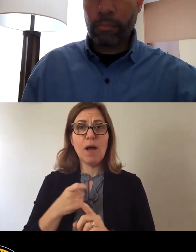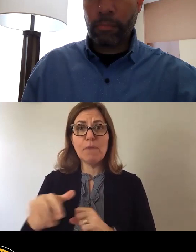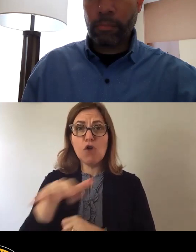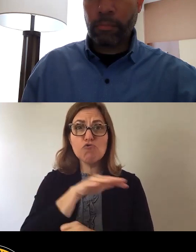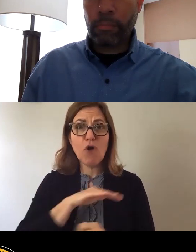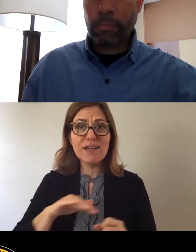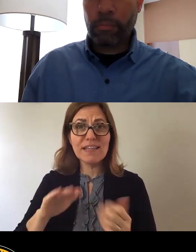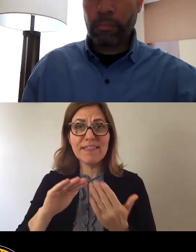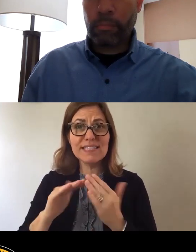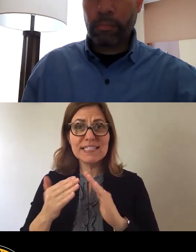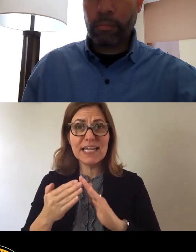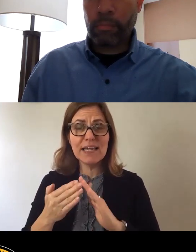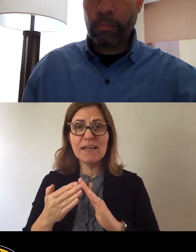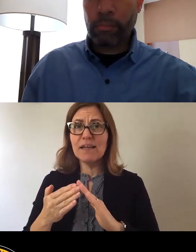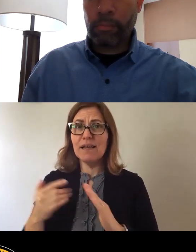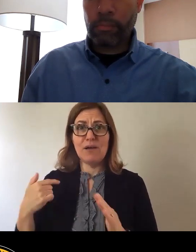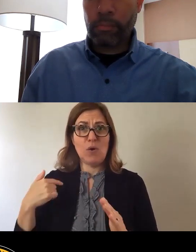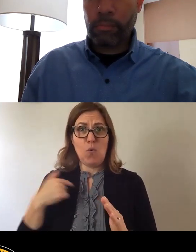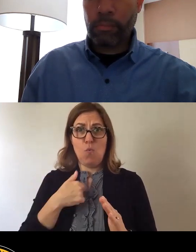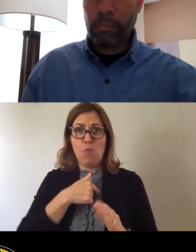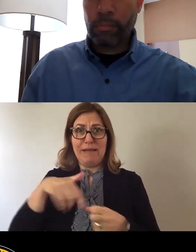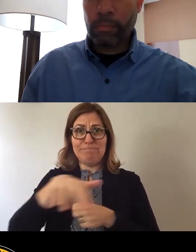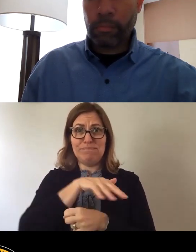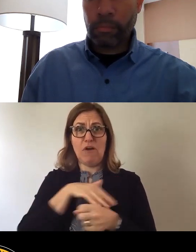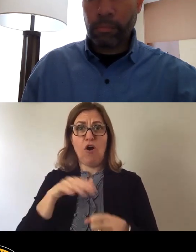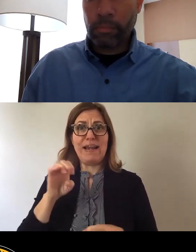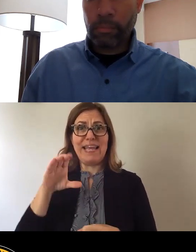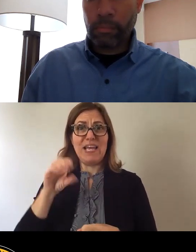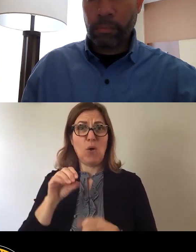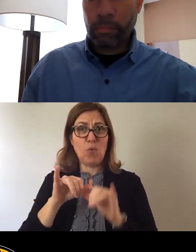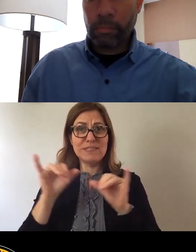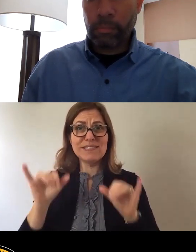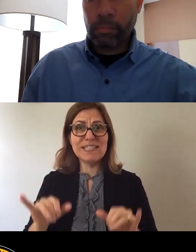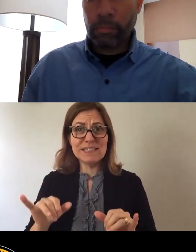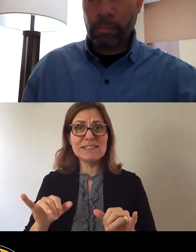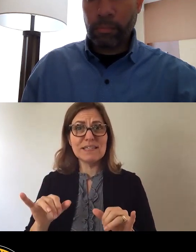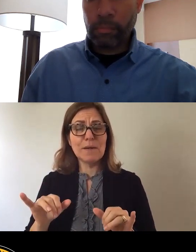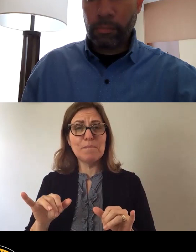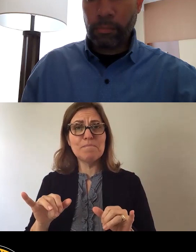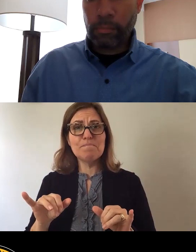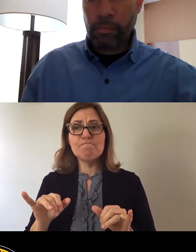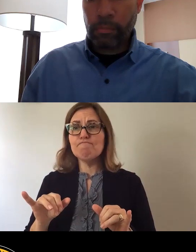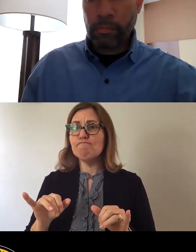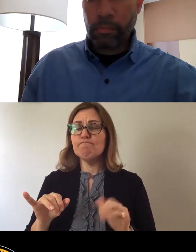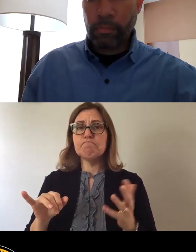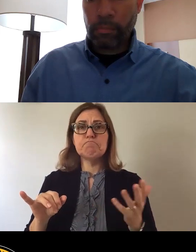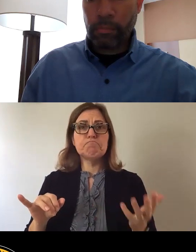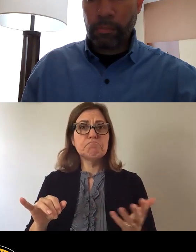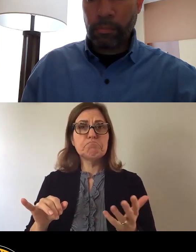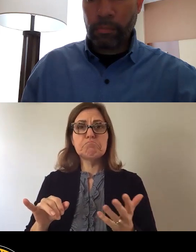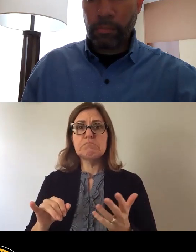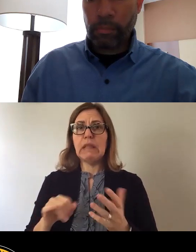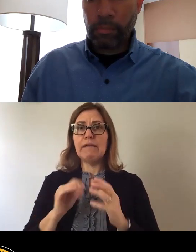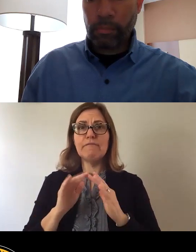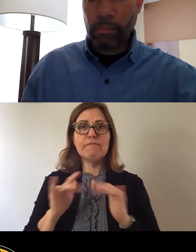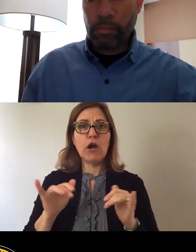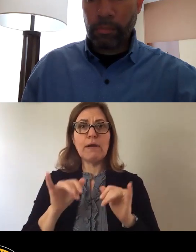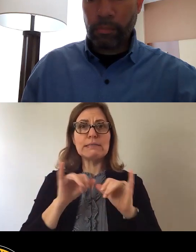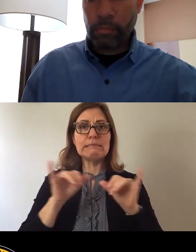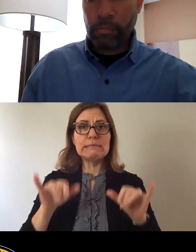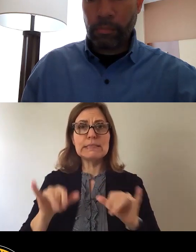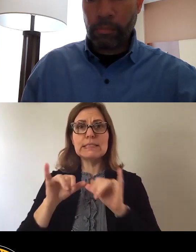We are an ecosystem in which our various systems, economies, struggles,